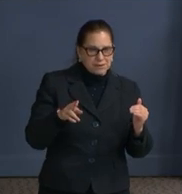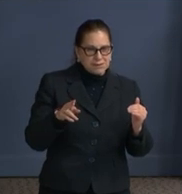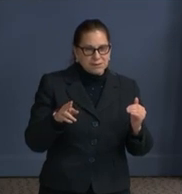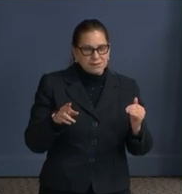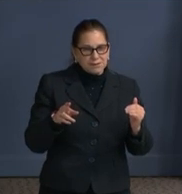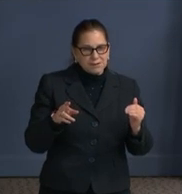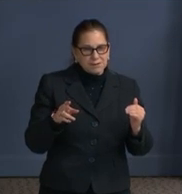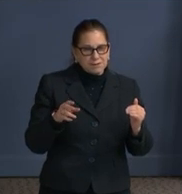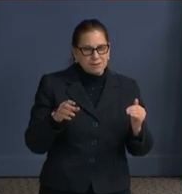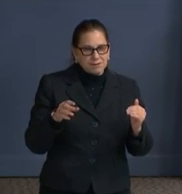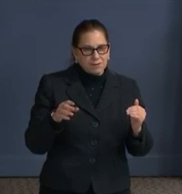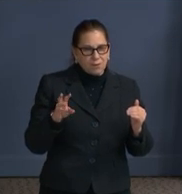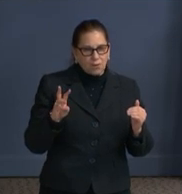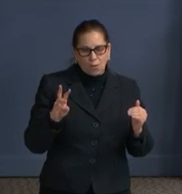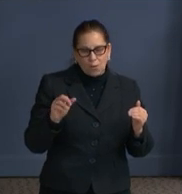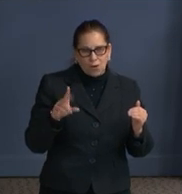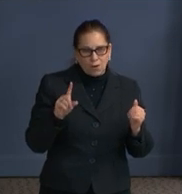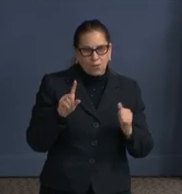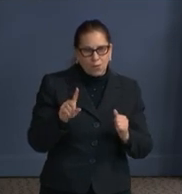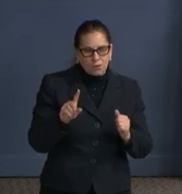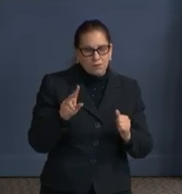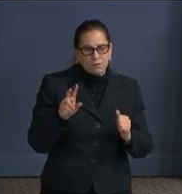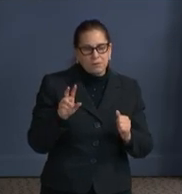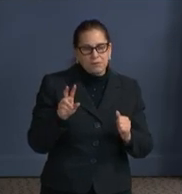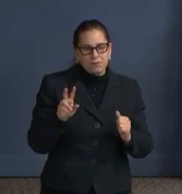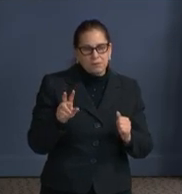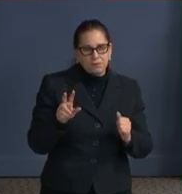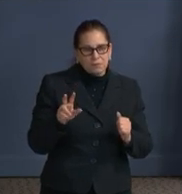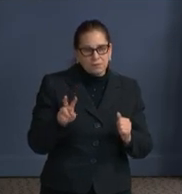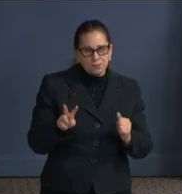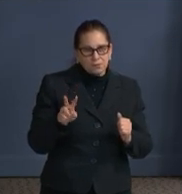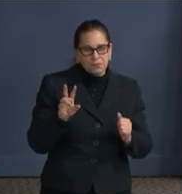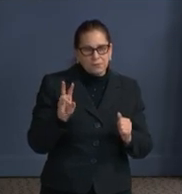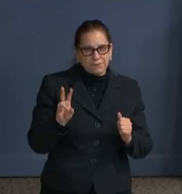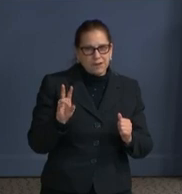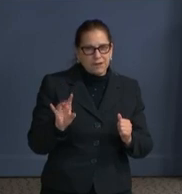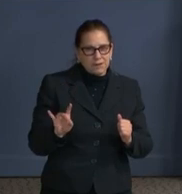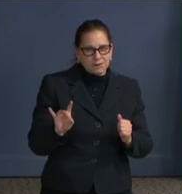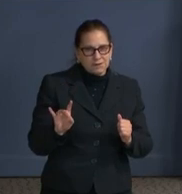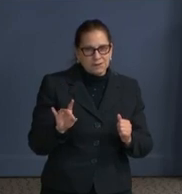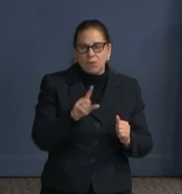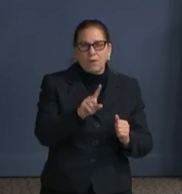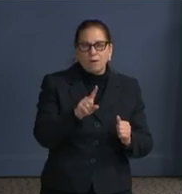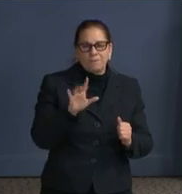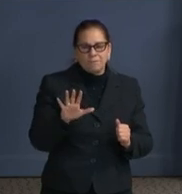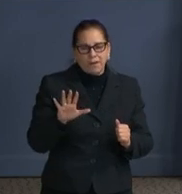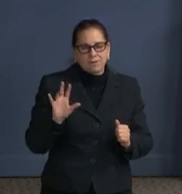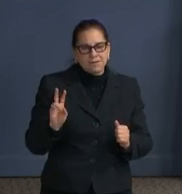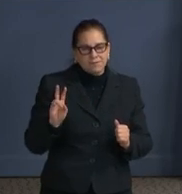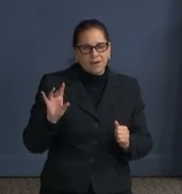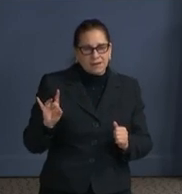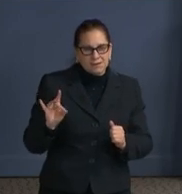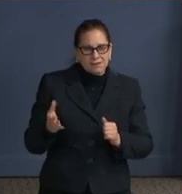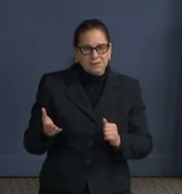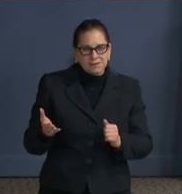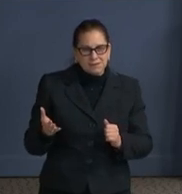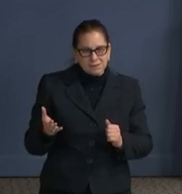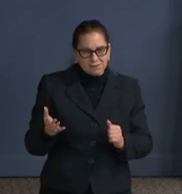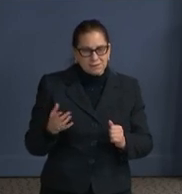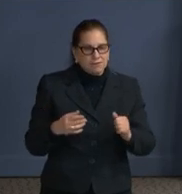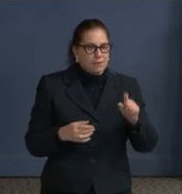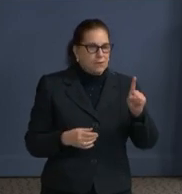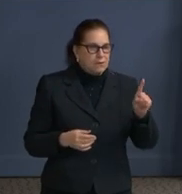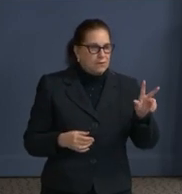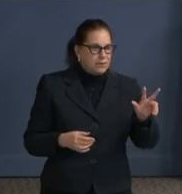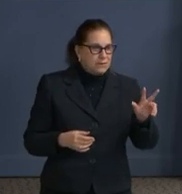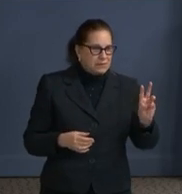wards two, three, and six. However, if you look at the data overall, we still have more residents in wards three, two, three, and